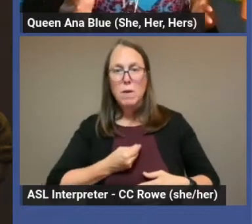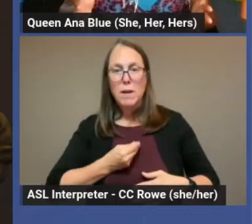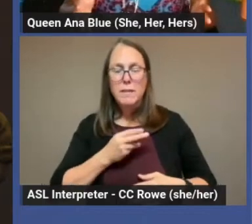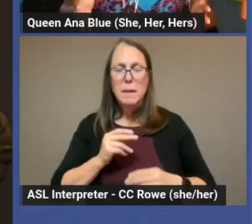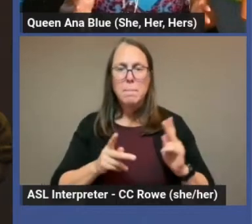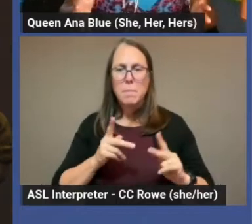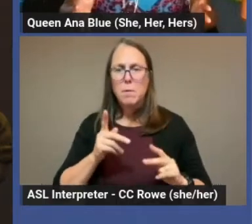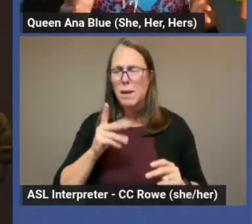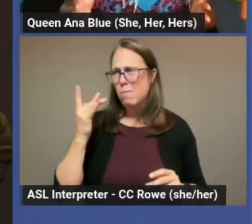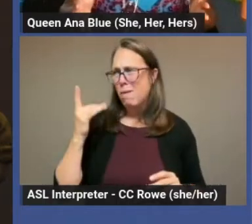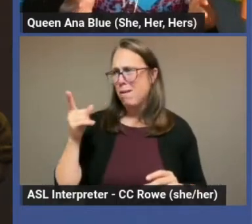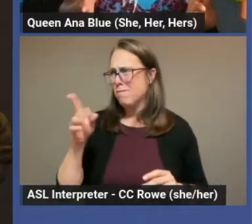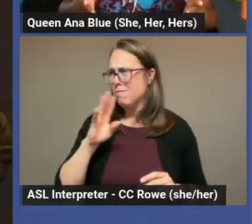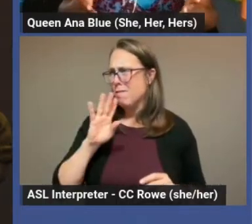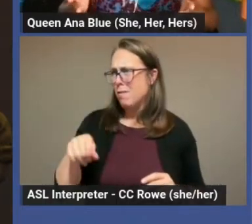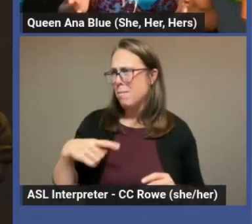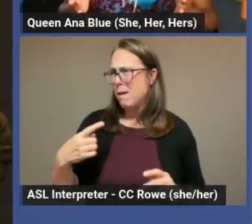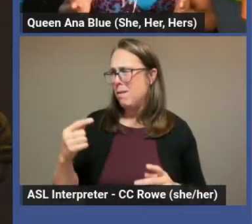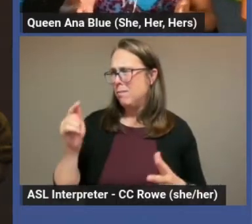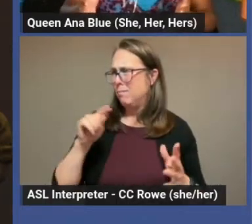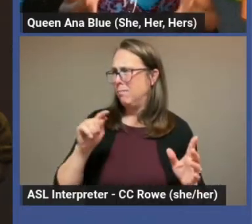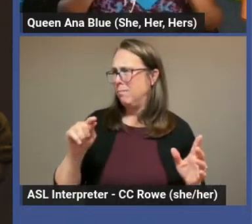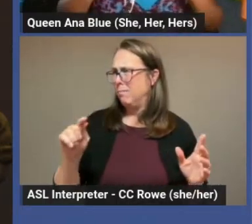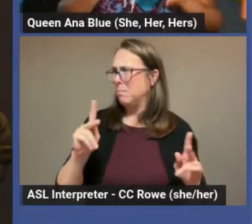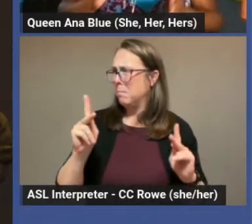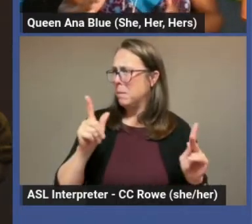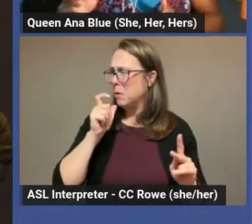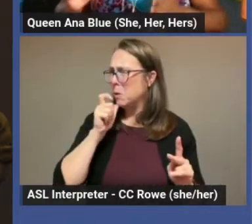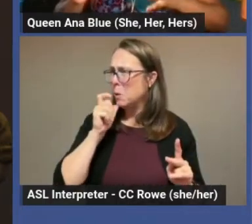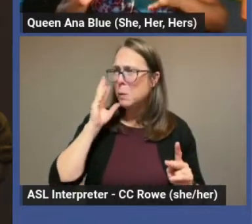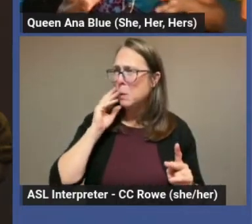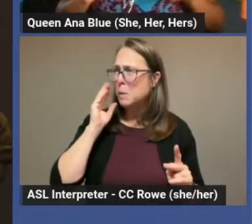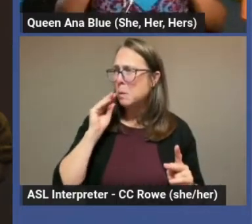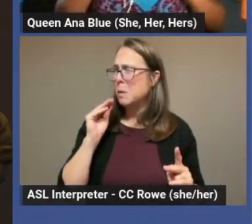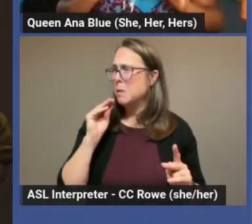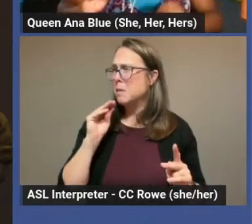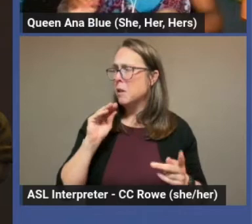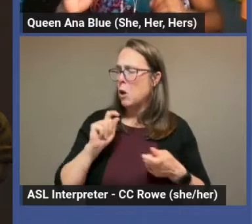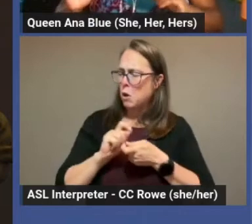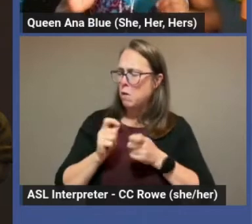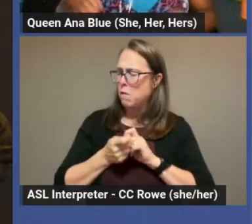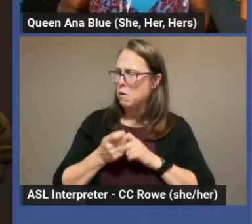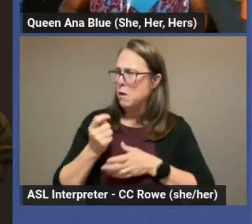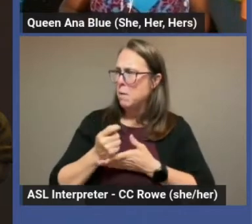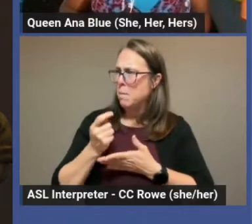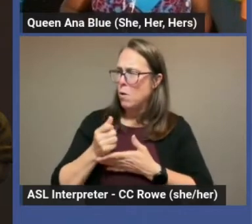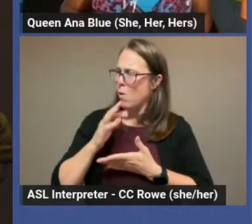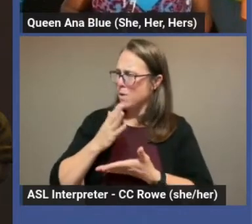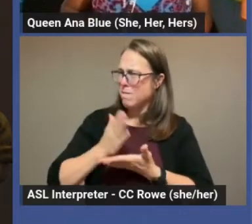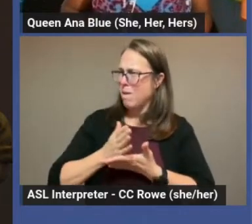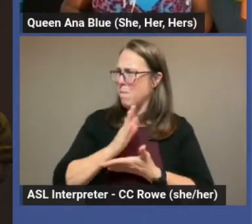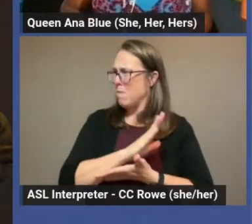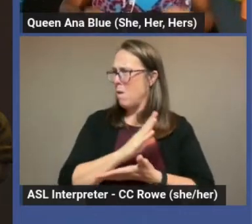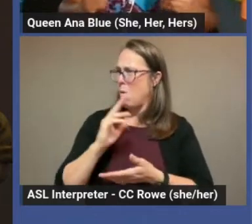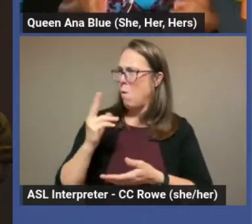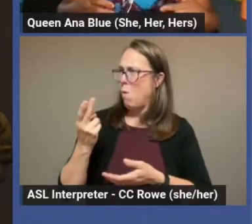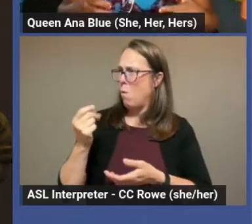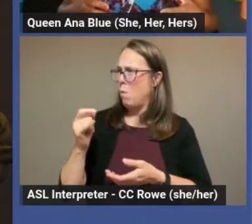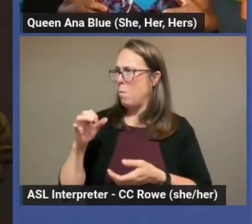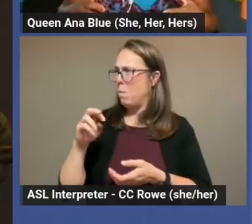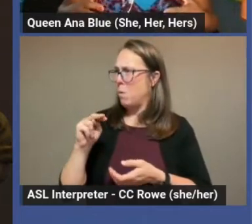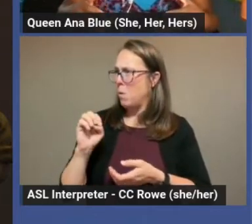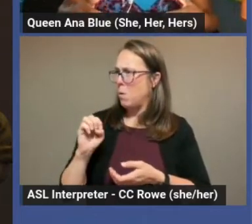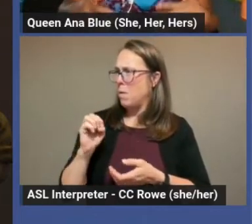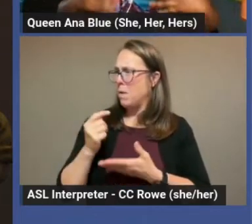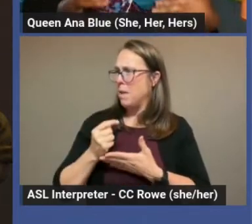hey, why are you talking about all these people that went through like conversion therapy or stop their hormone therapy? Shouldn't you be encouraging